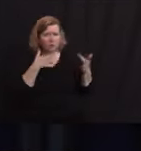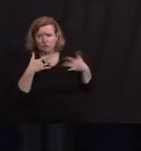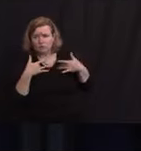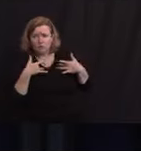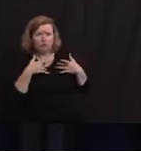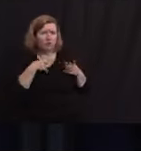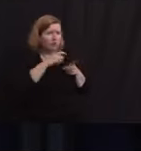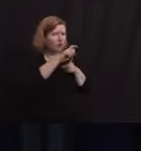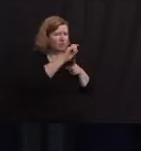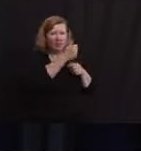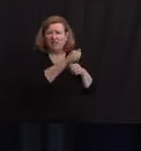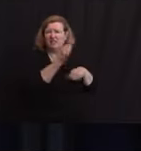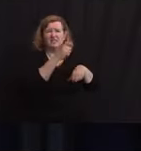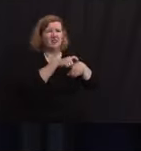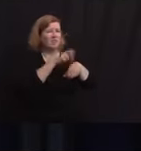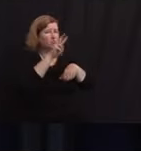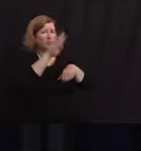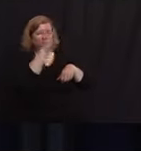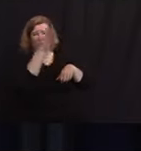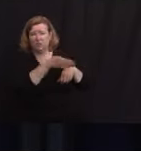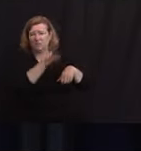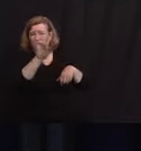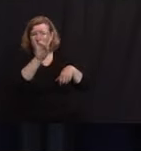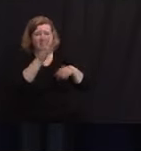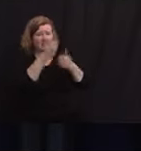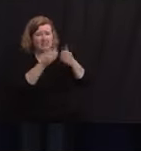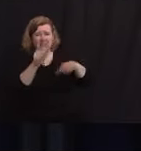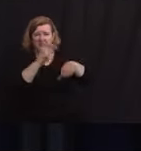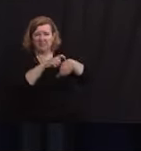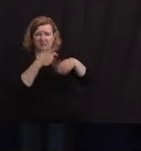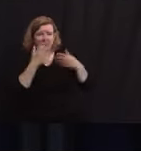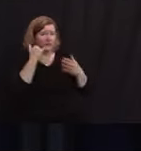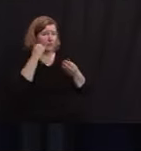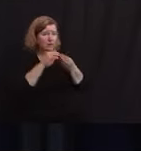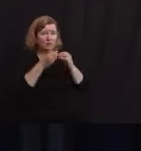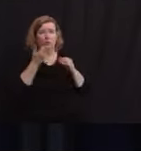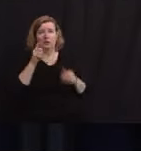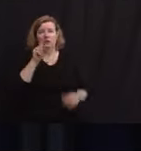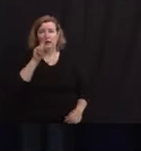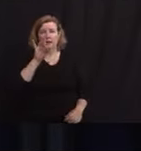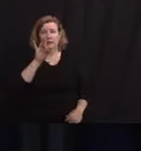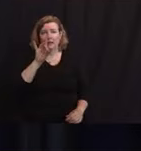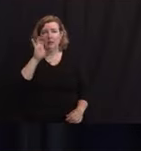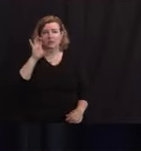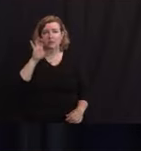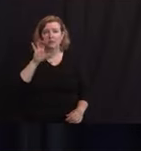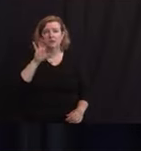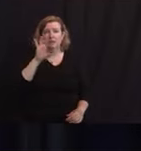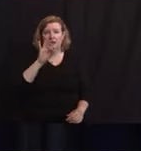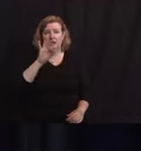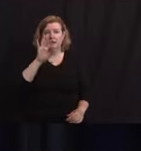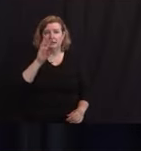24 hours, seven days a week at 1-800-962